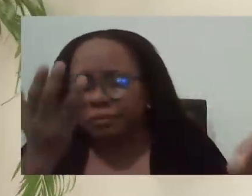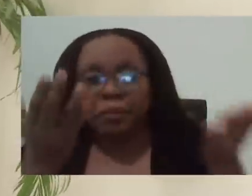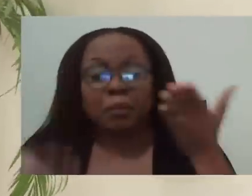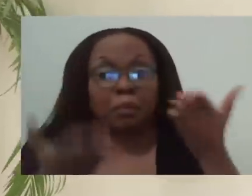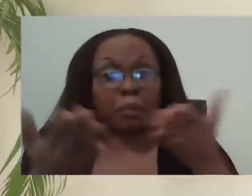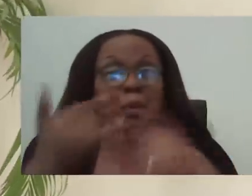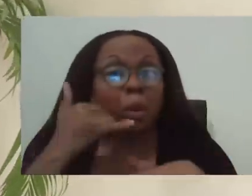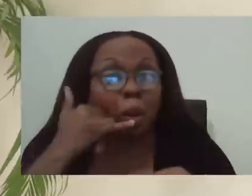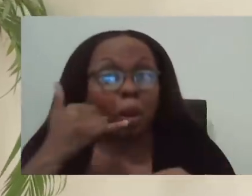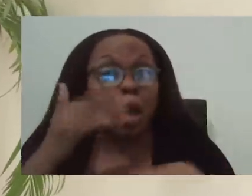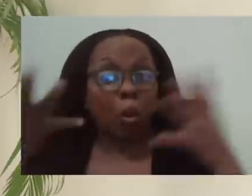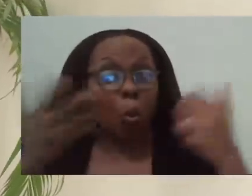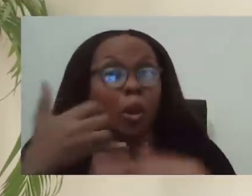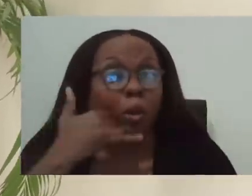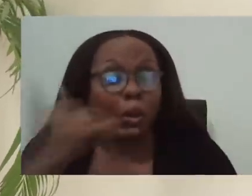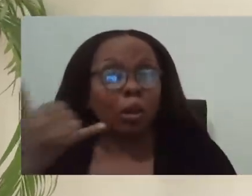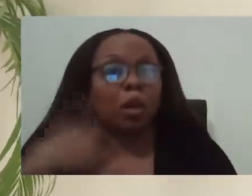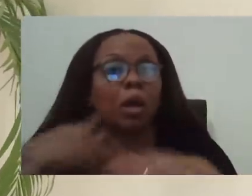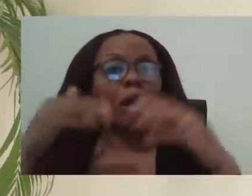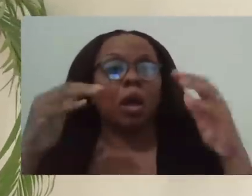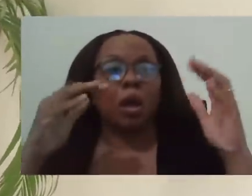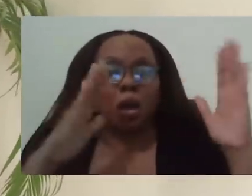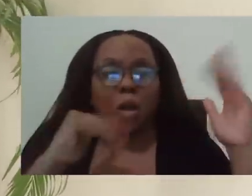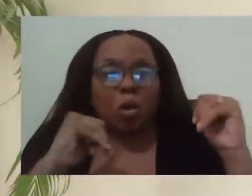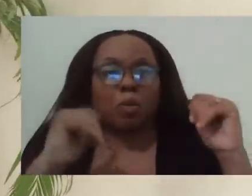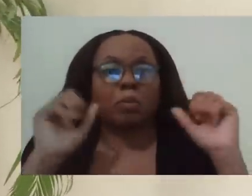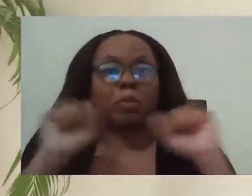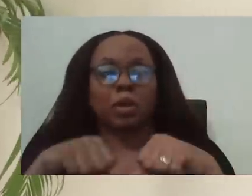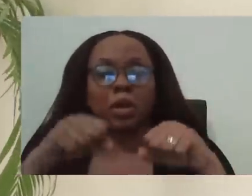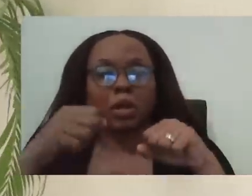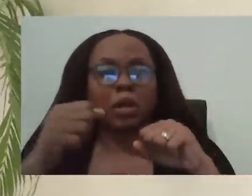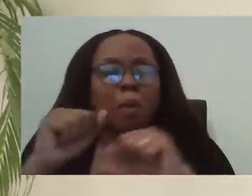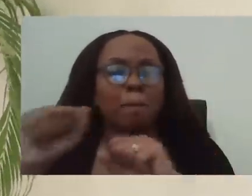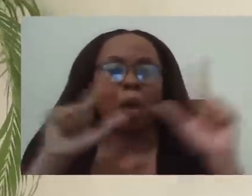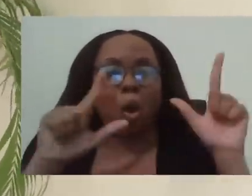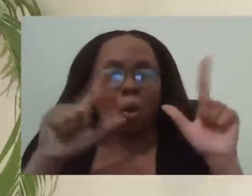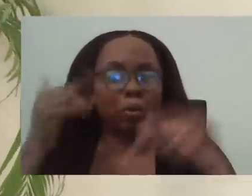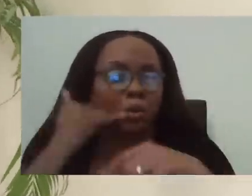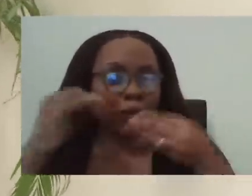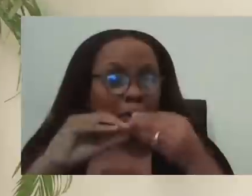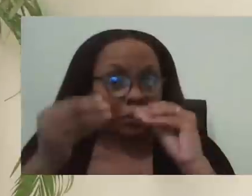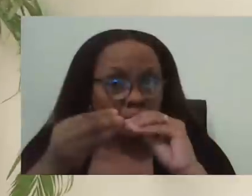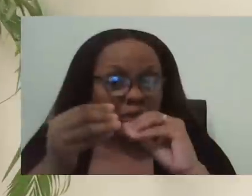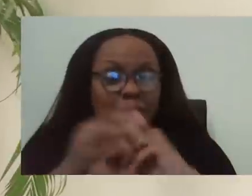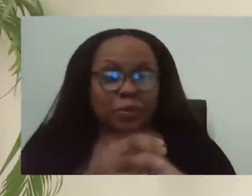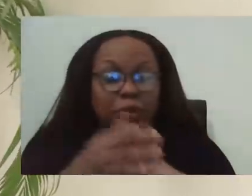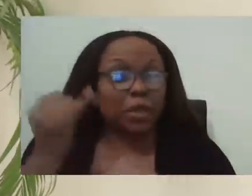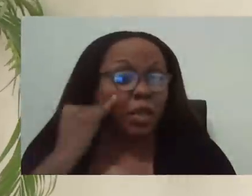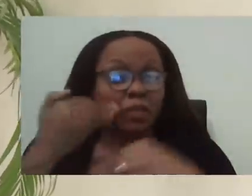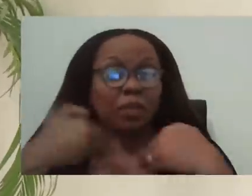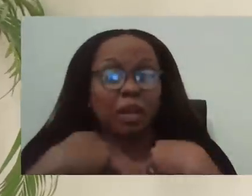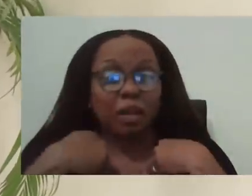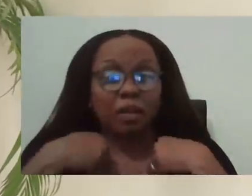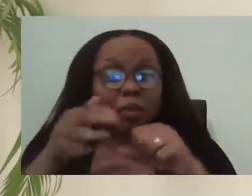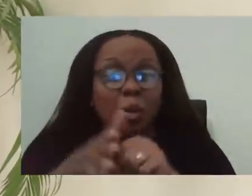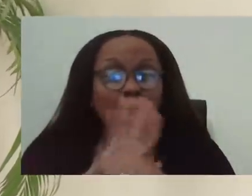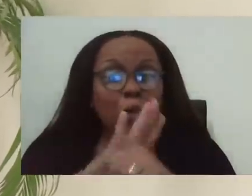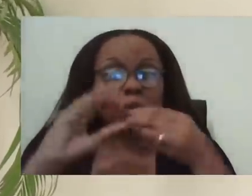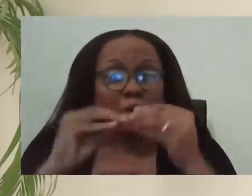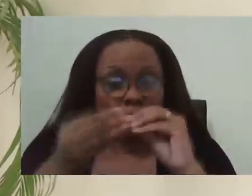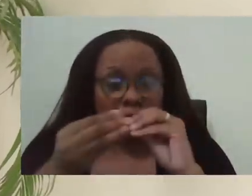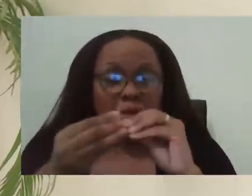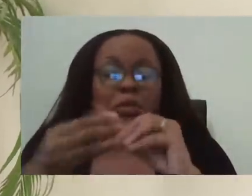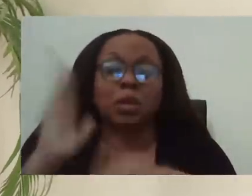can bring up those numbers, um, later in the show to emphasize them. So if you think you have COVID-19, there's a special hotline for that